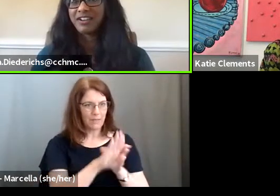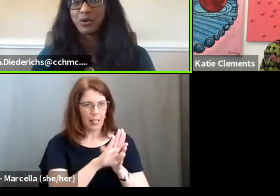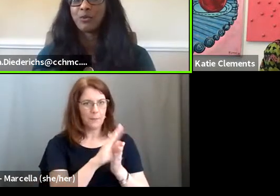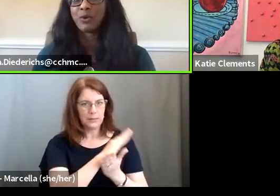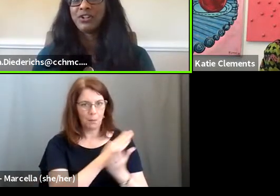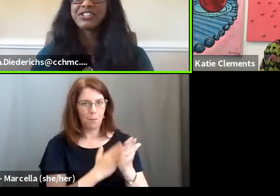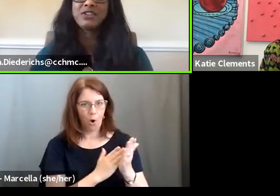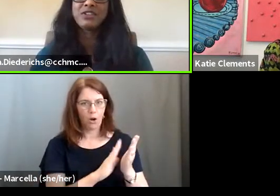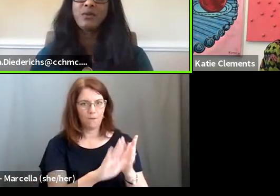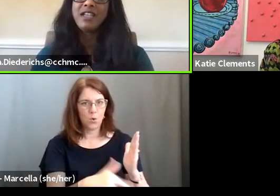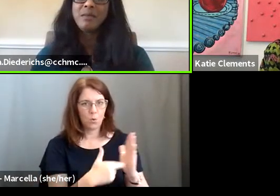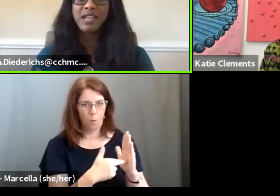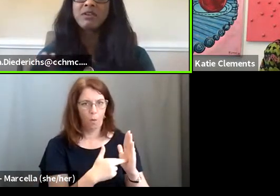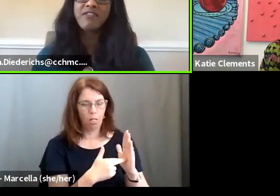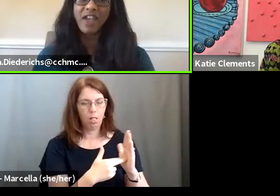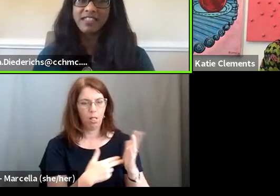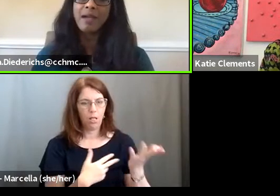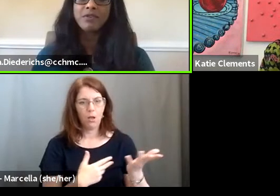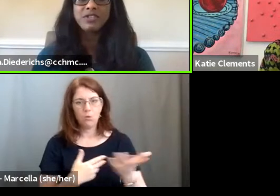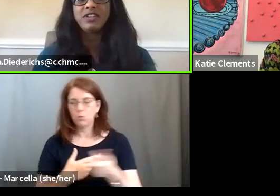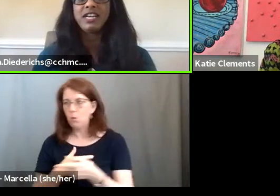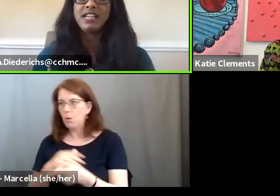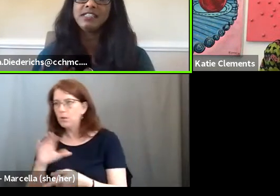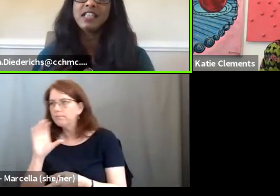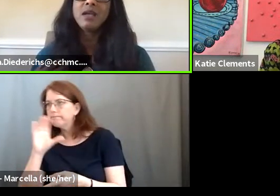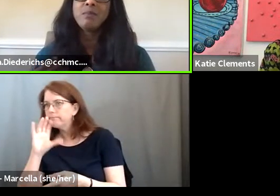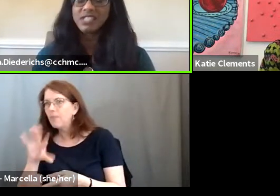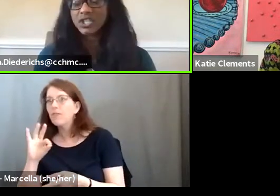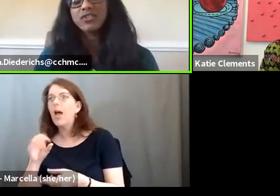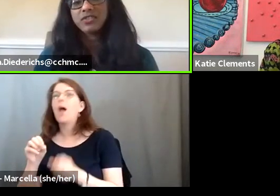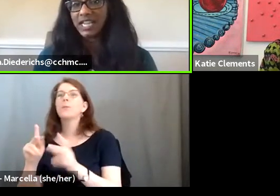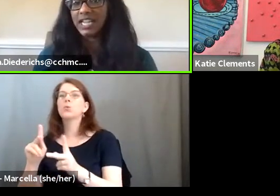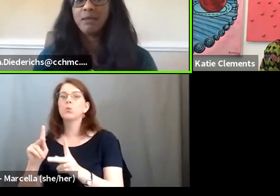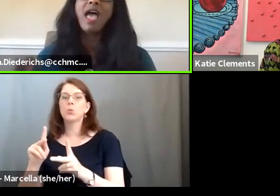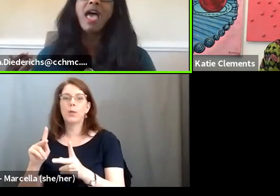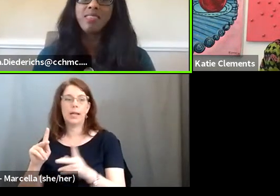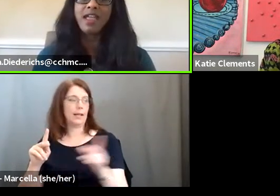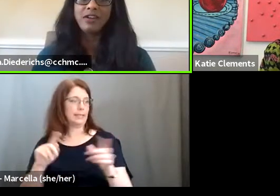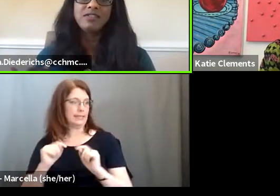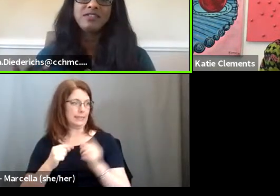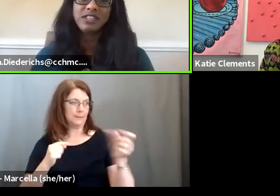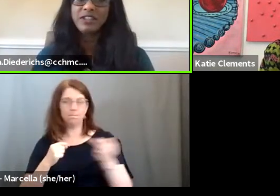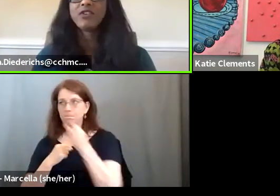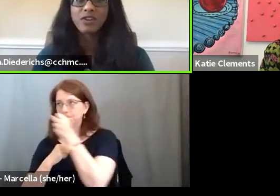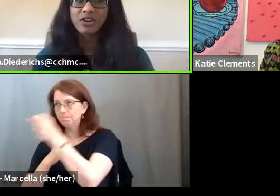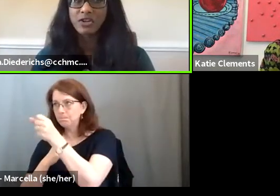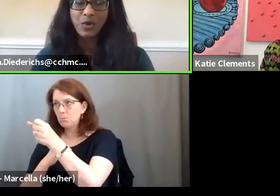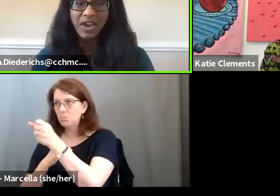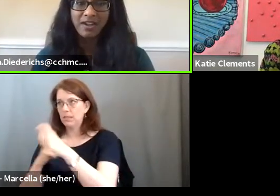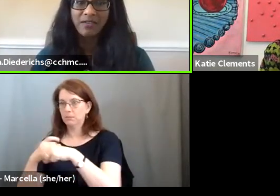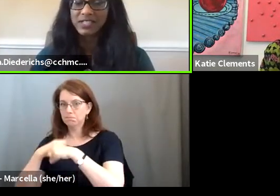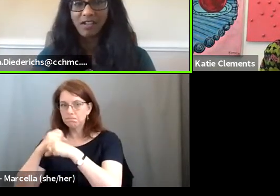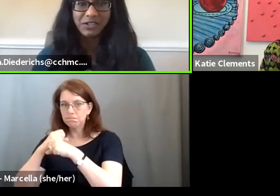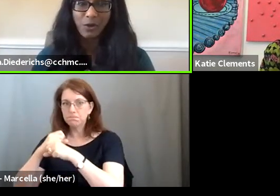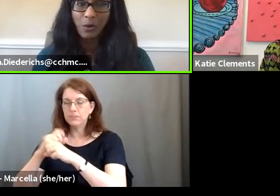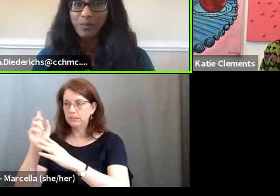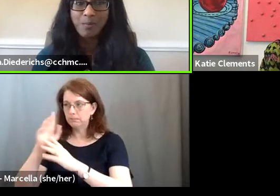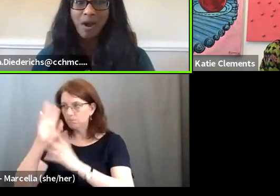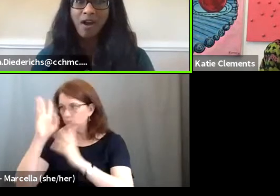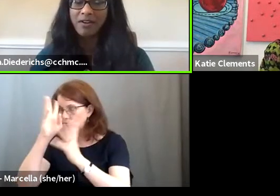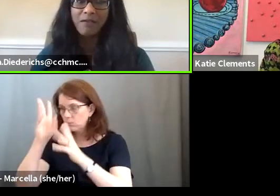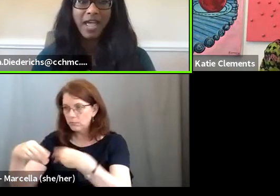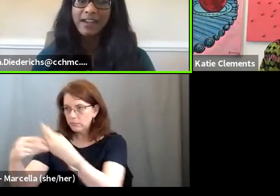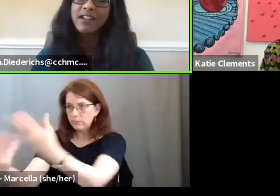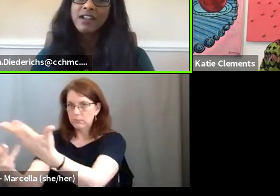your, your role. So being able to find the opportunities, position your team, and then deliver good creative is also